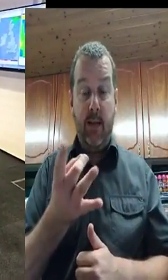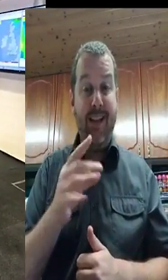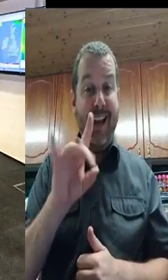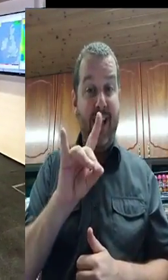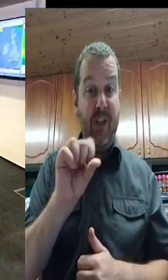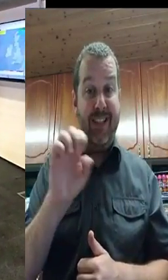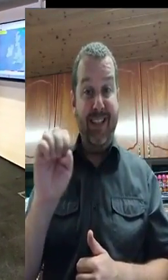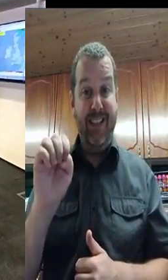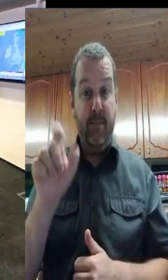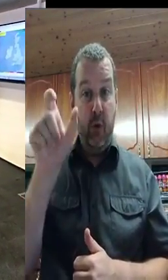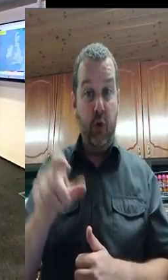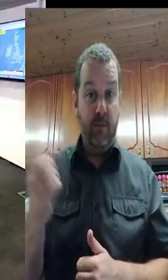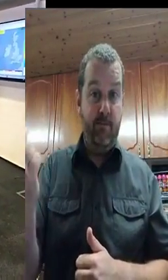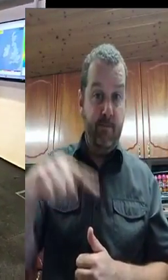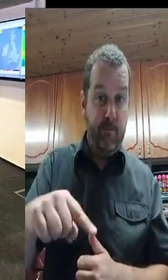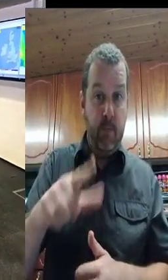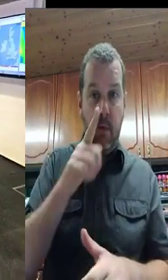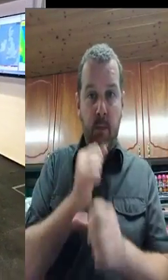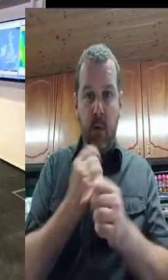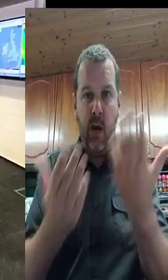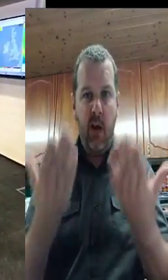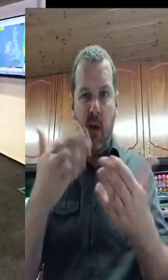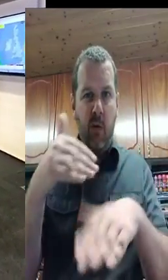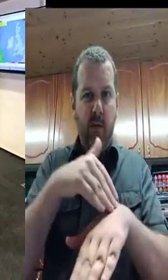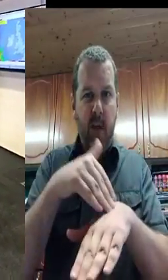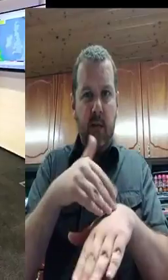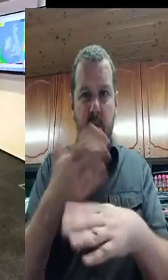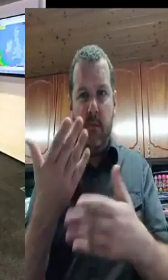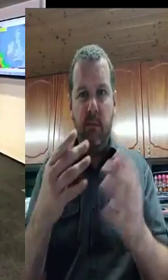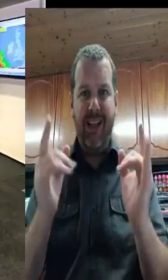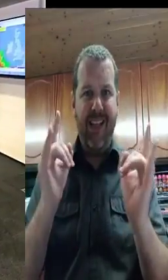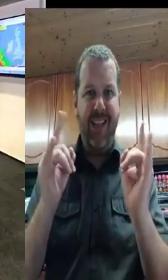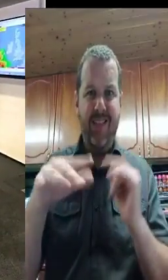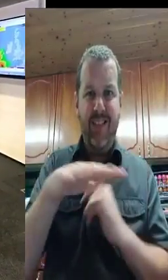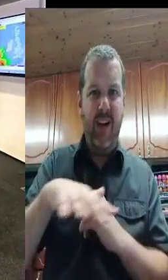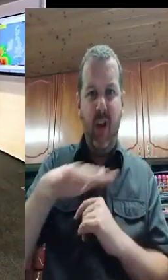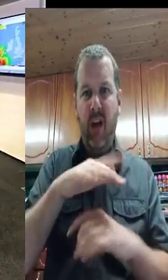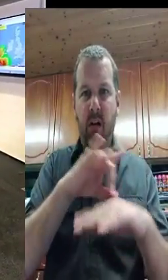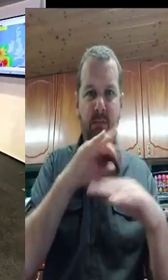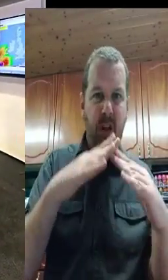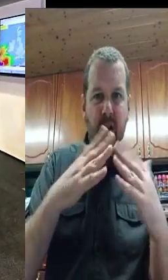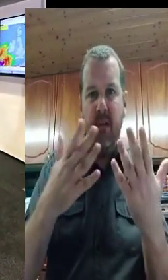prefer not to go alone, because it is quite a severe weather accident. Thank you.